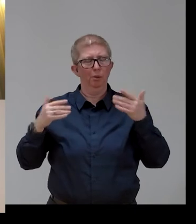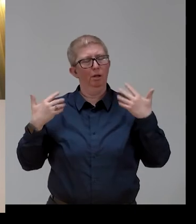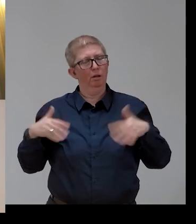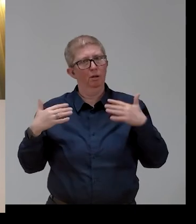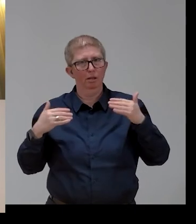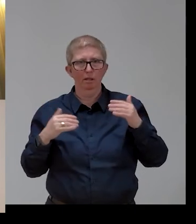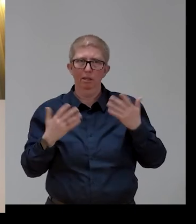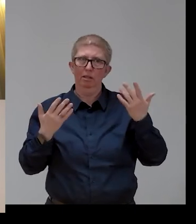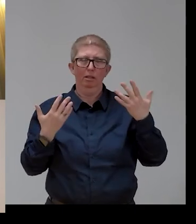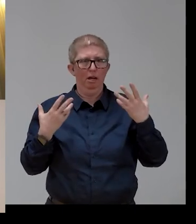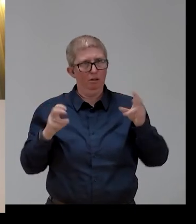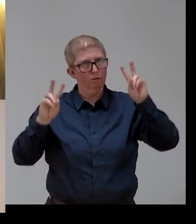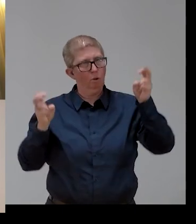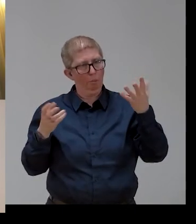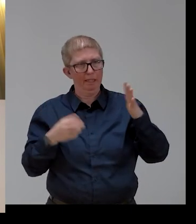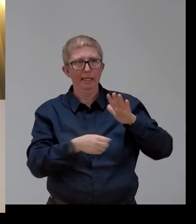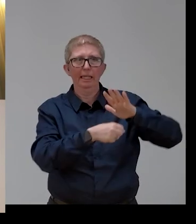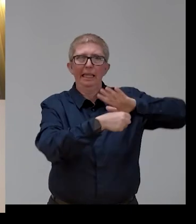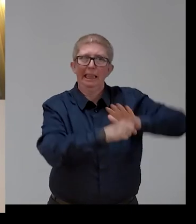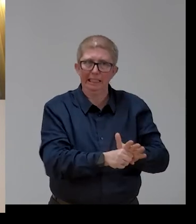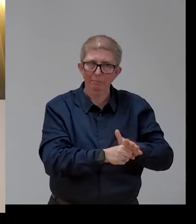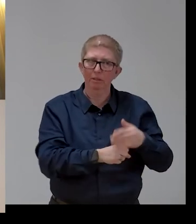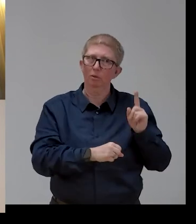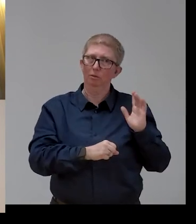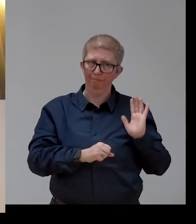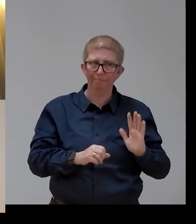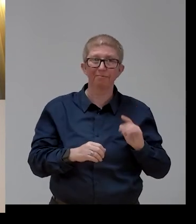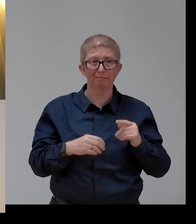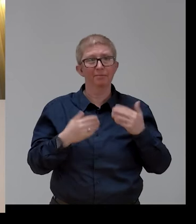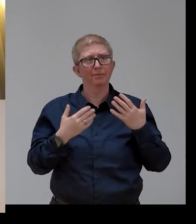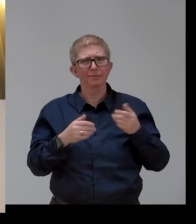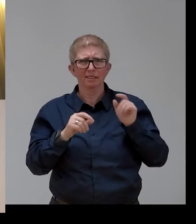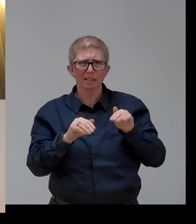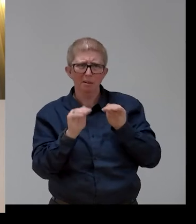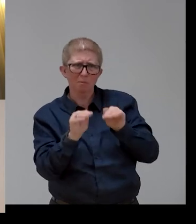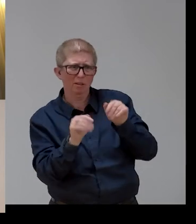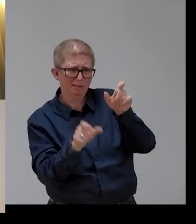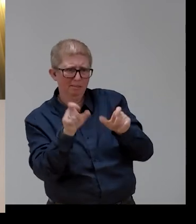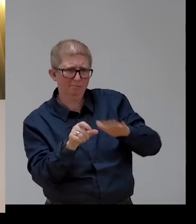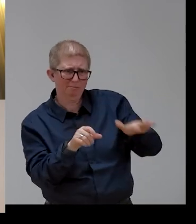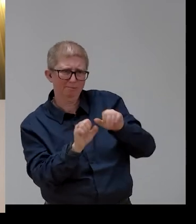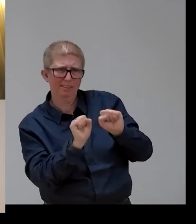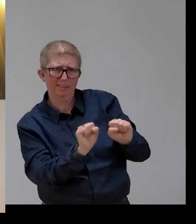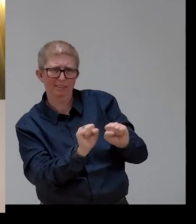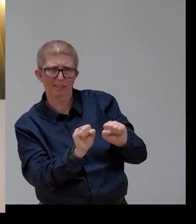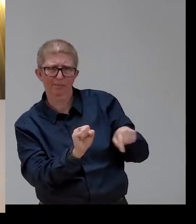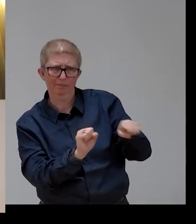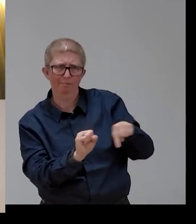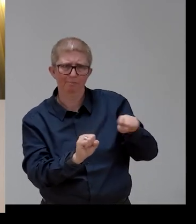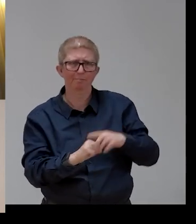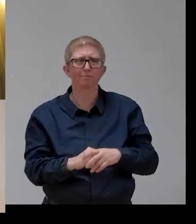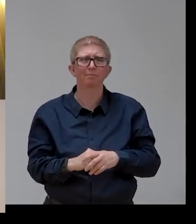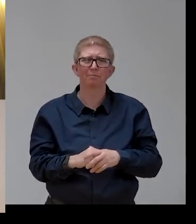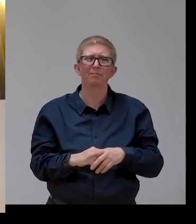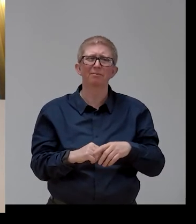persons with disabilities from discrimination, but also to make sure that new practices for employment in terms of